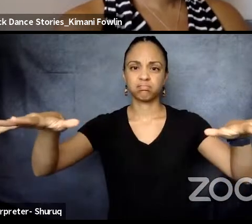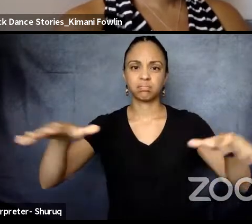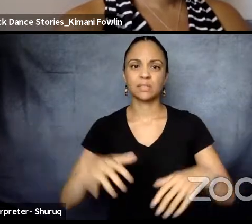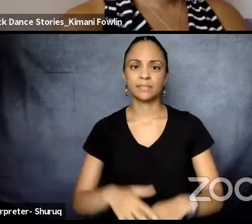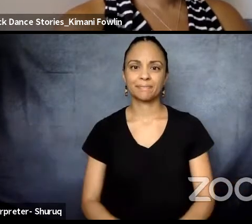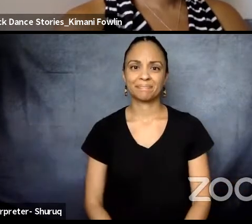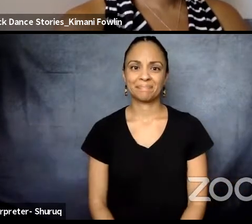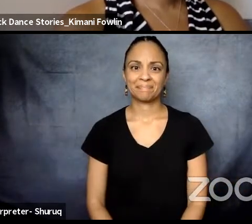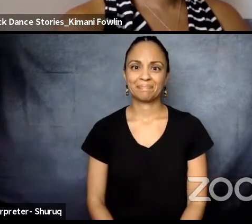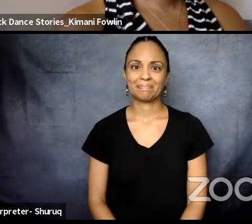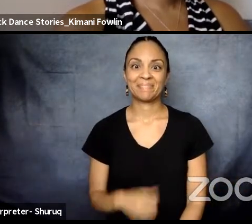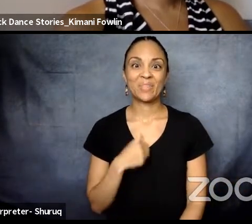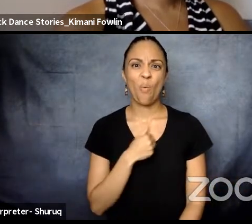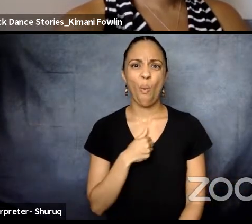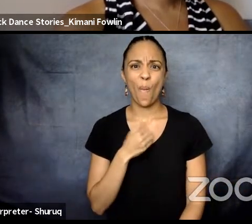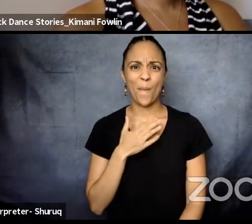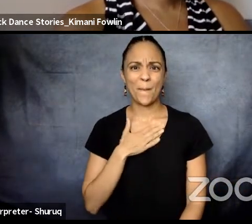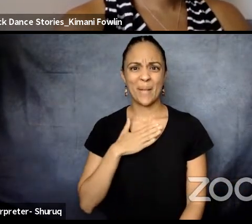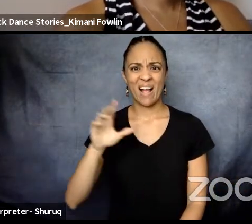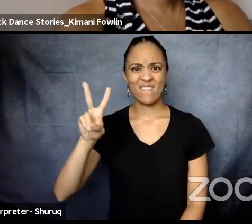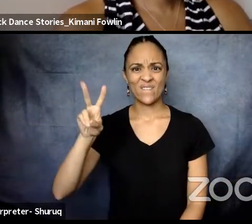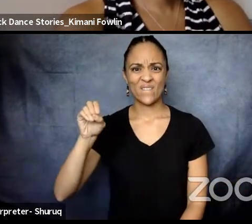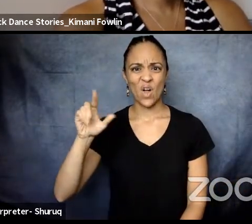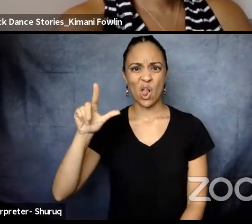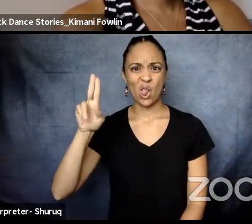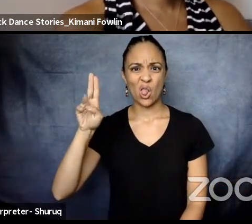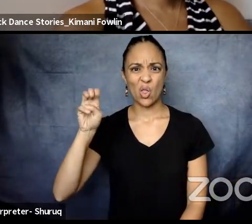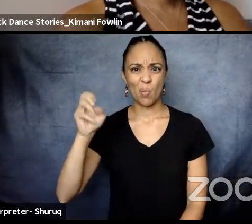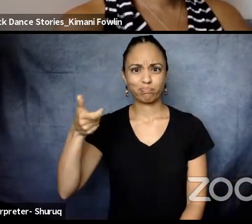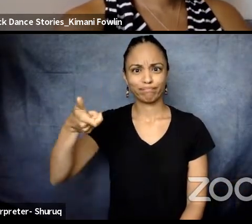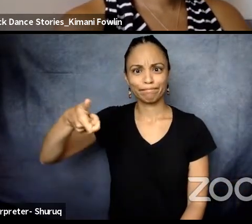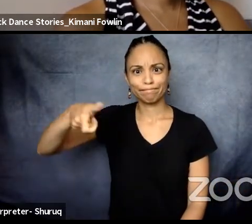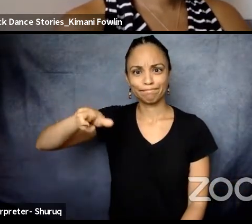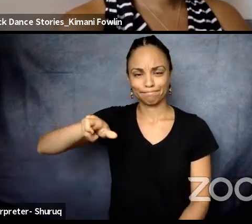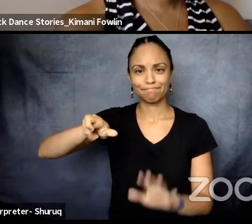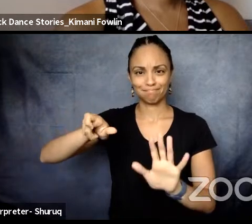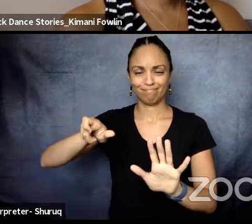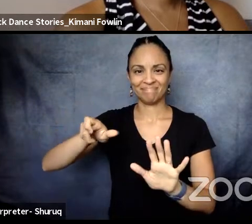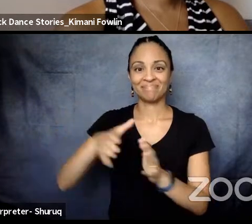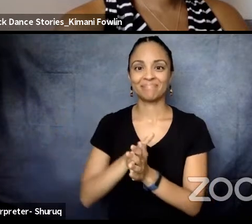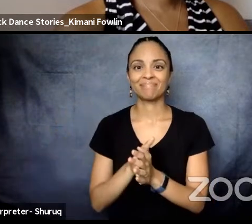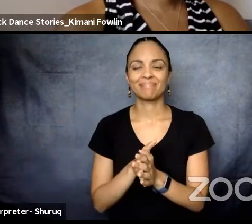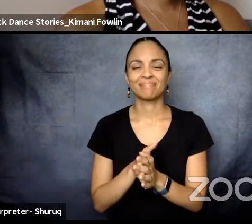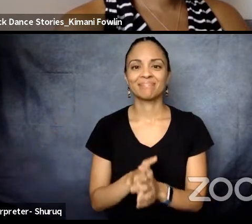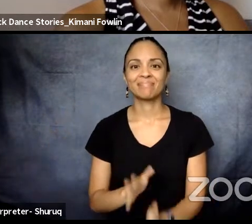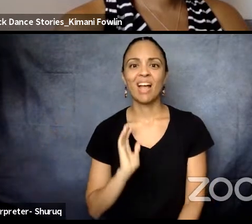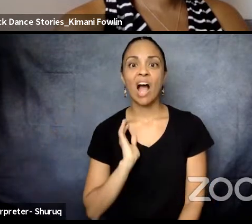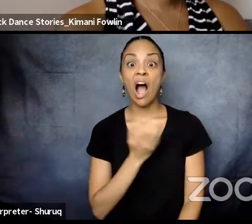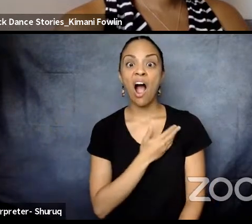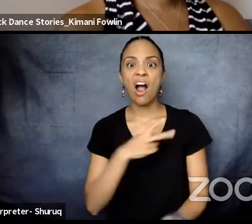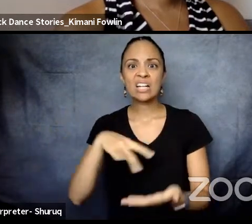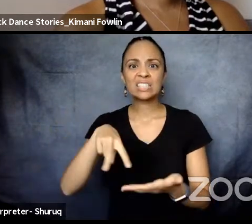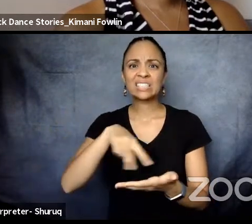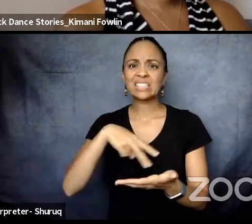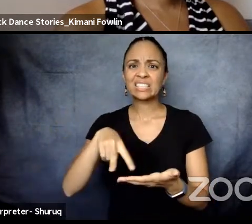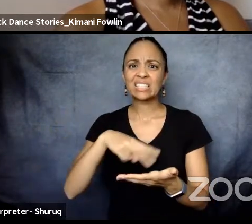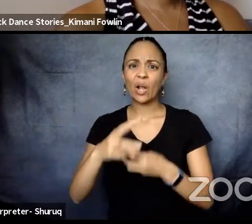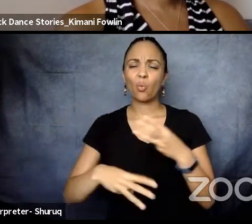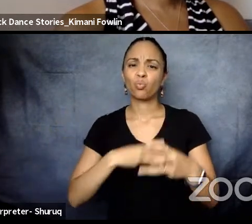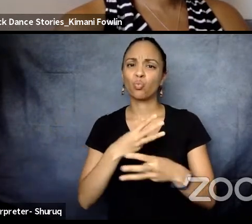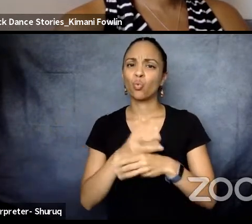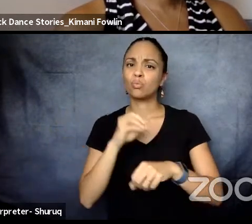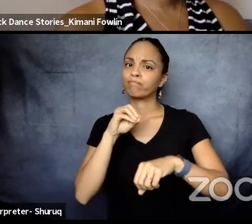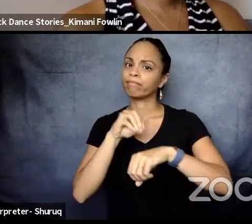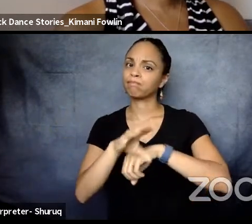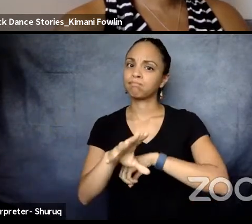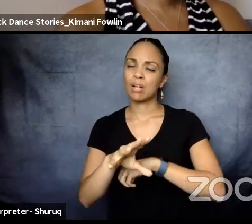I had to turn down the volume. Sorry about that. Our dance world was pummeled by COVID-19 and Black dance artists are finding